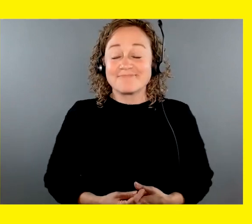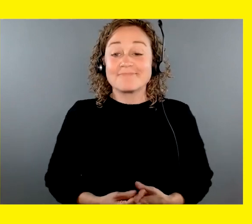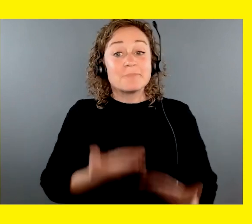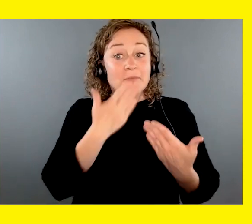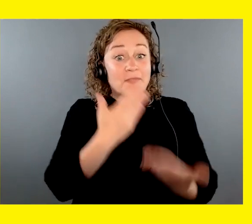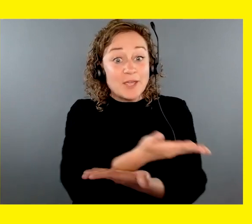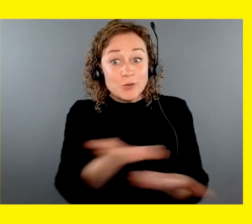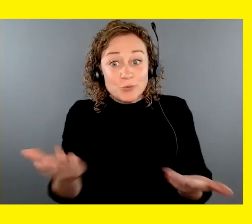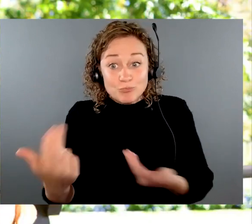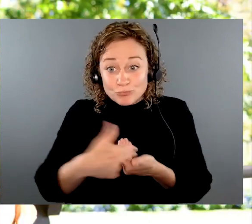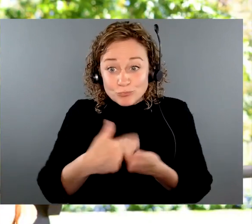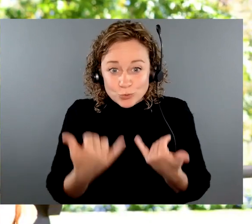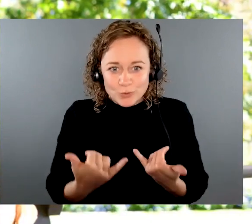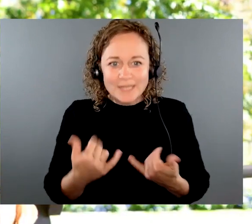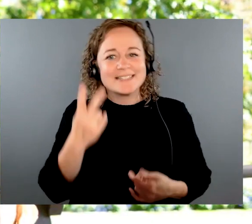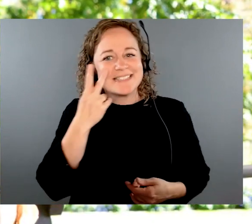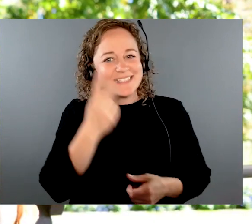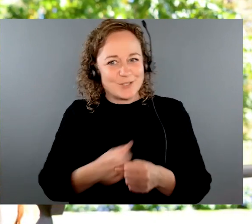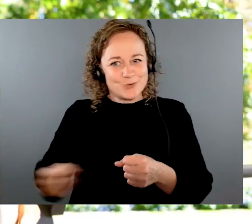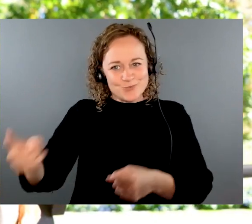today and we'll see you next year.